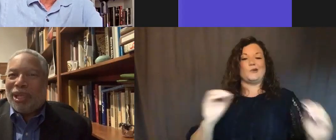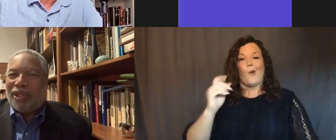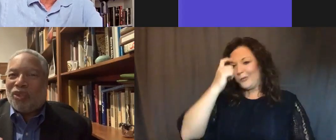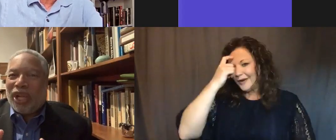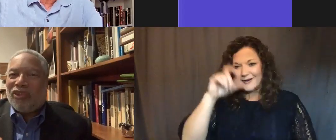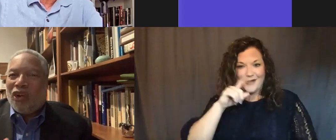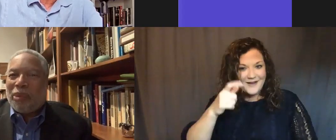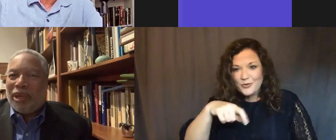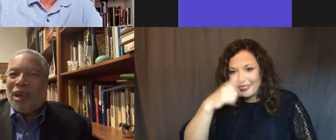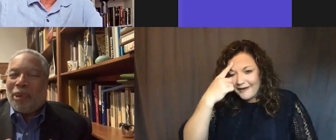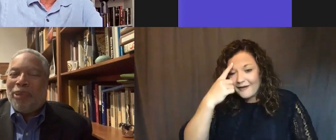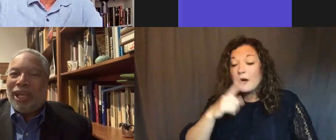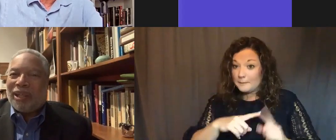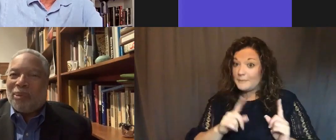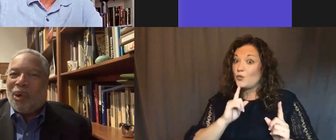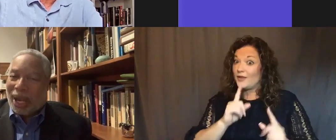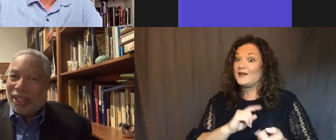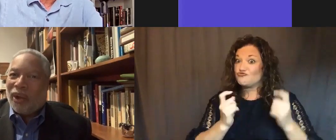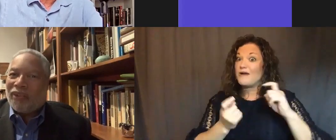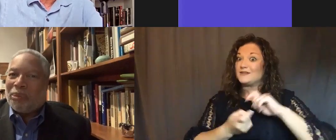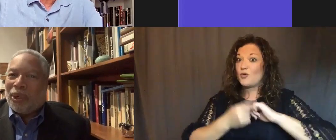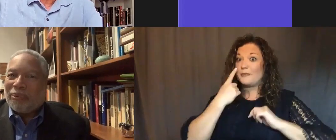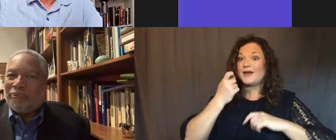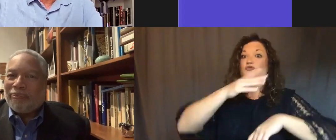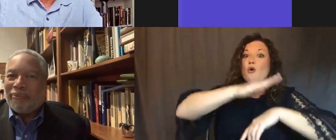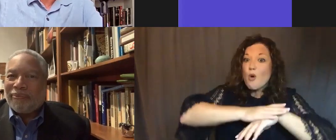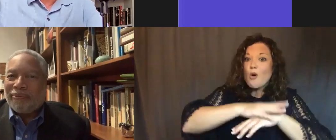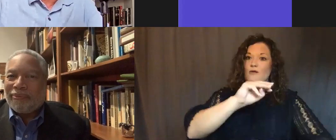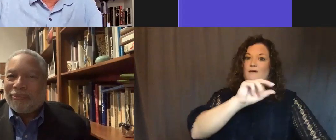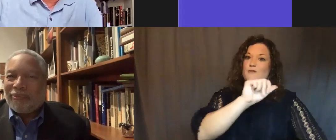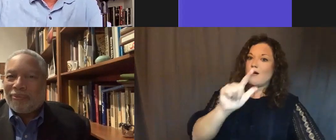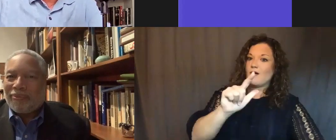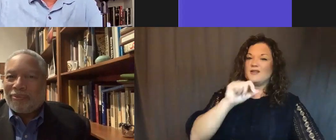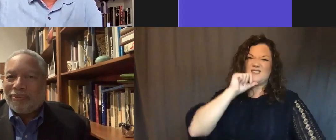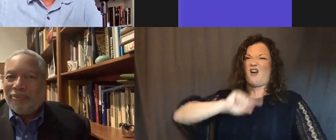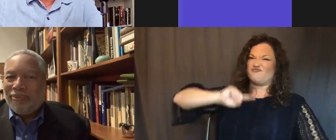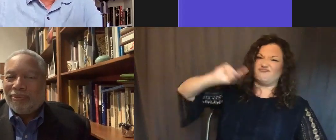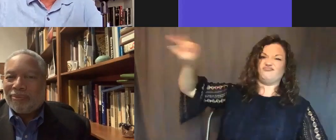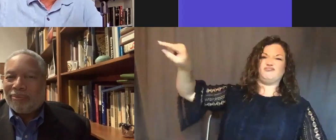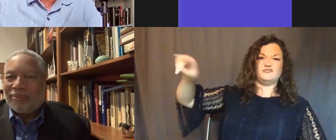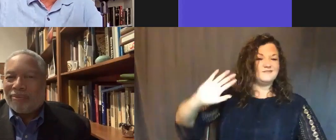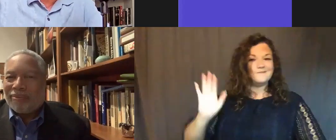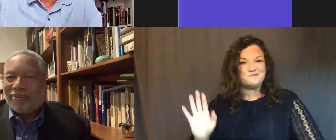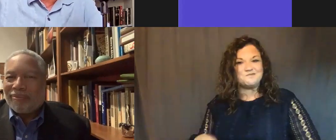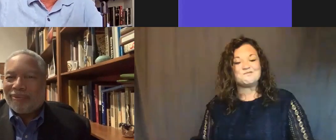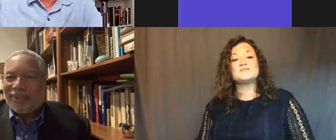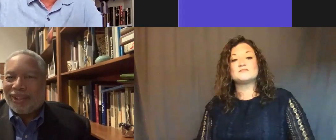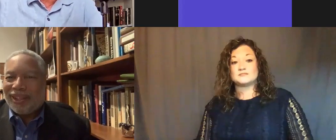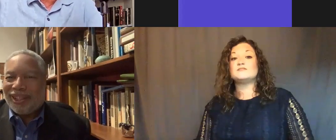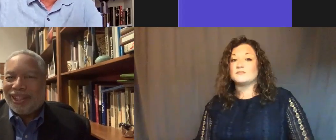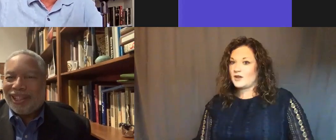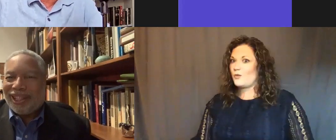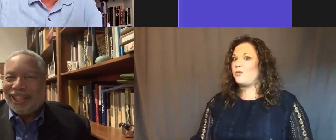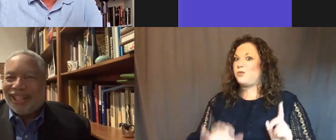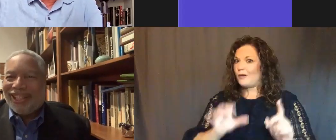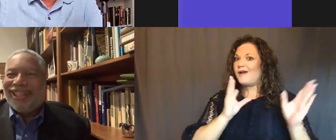it's transformative by being on the mall rather than off the mall. Absolutely. And providential that that place